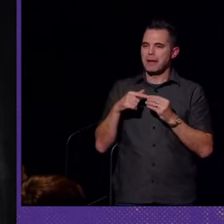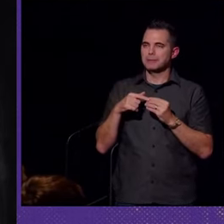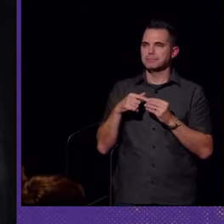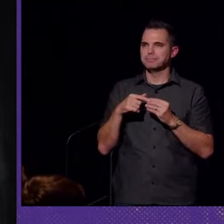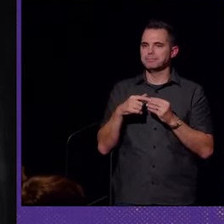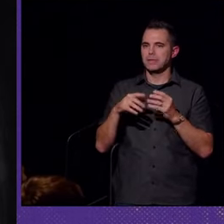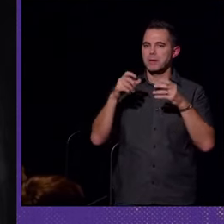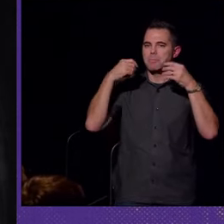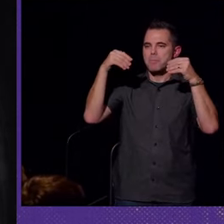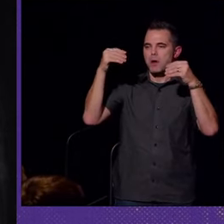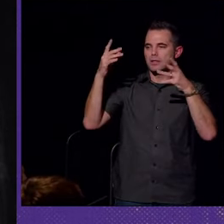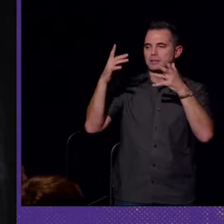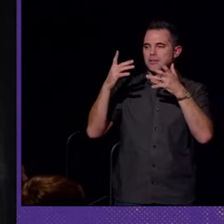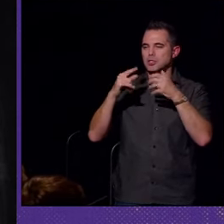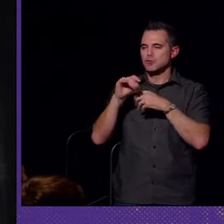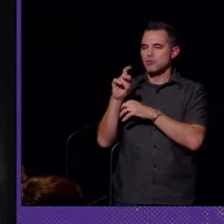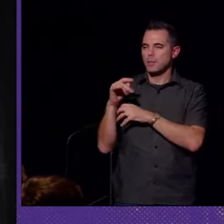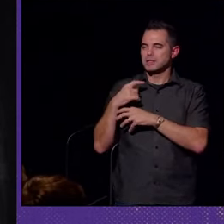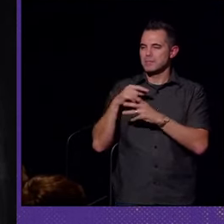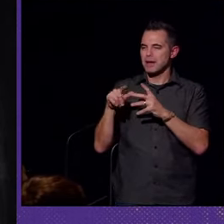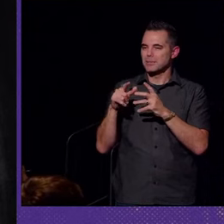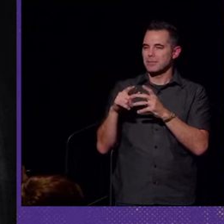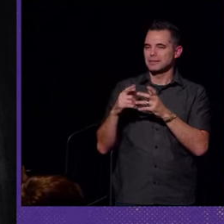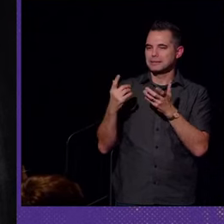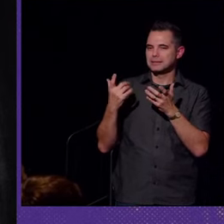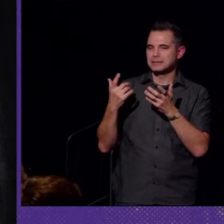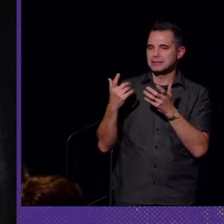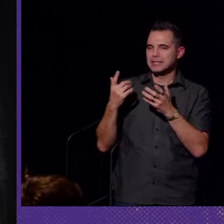marketing tropes. It's actually about insurance.